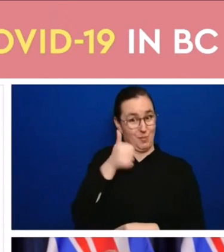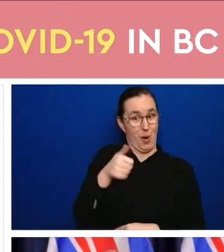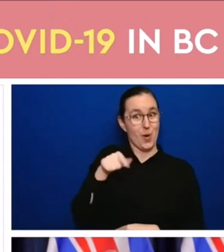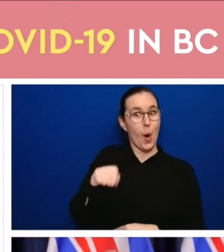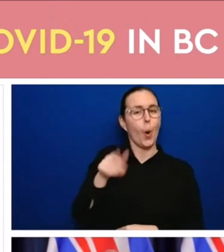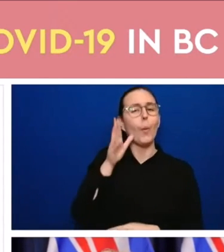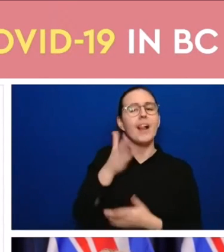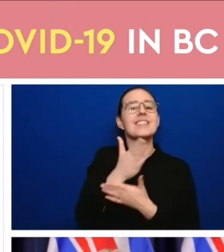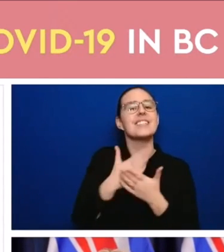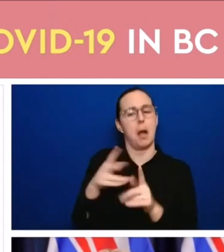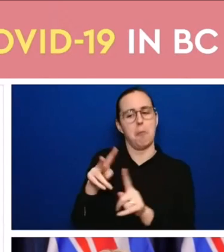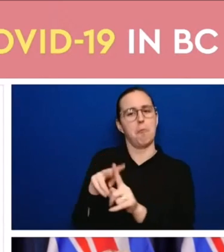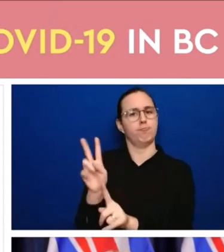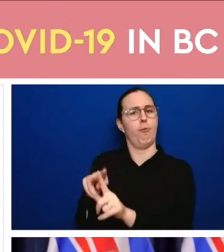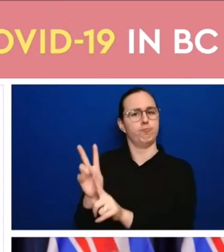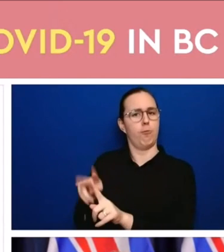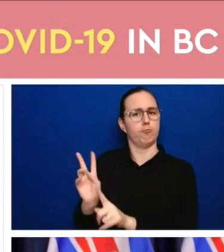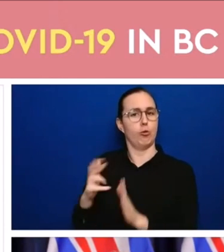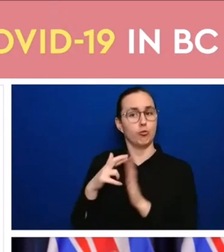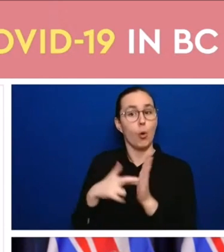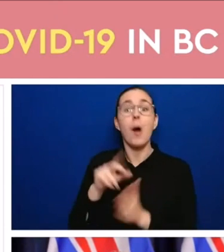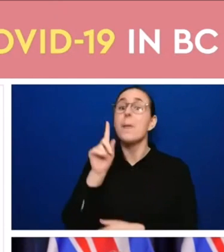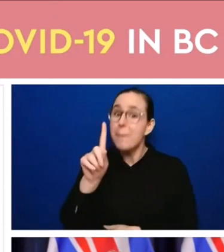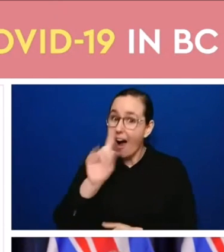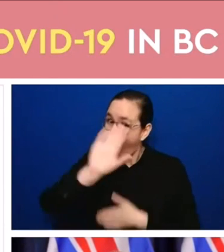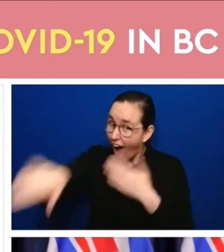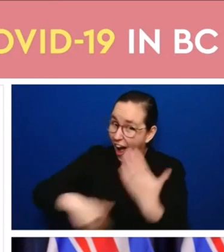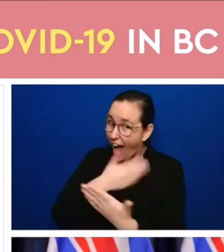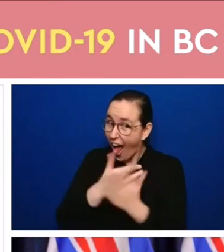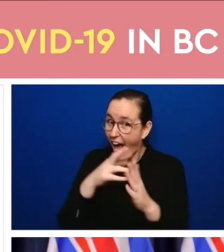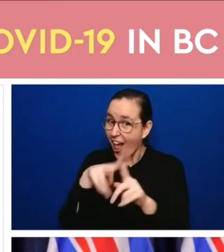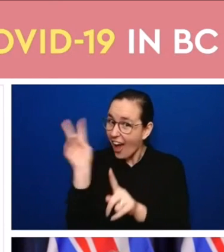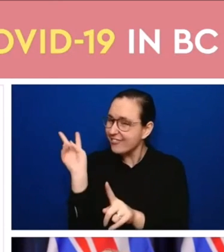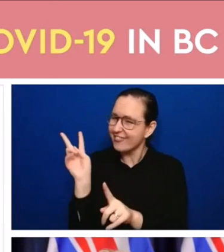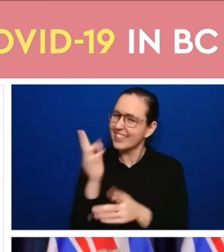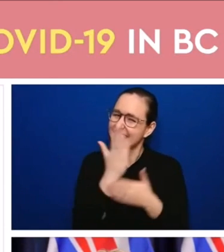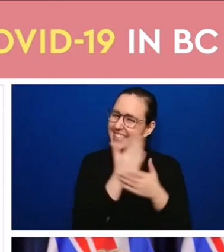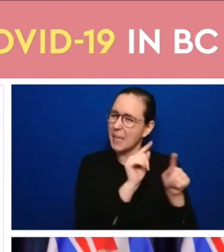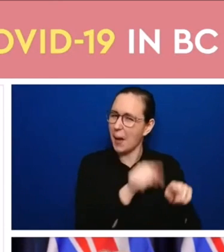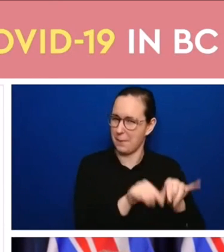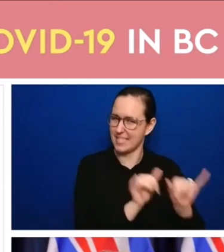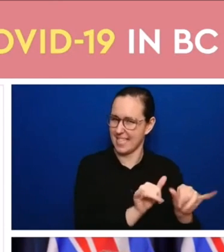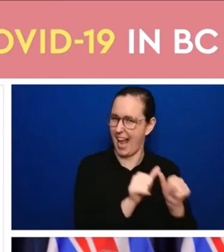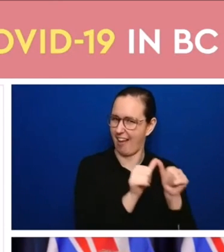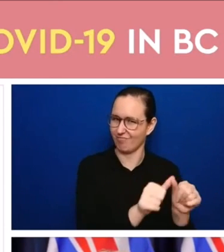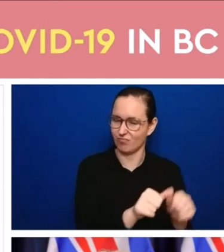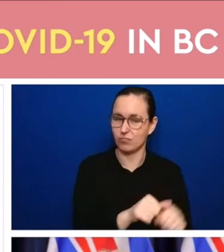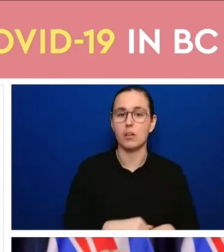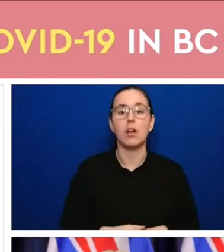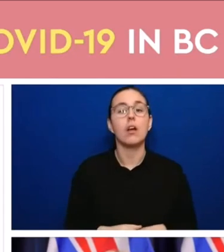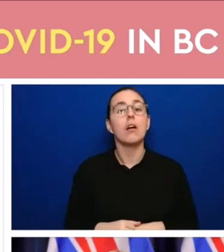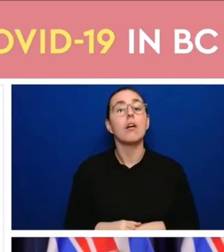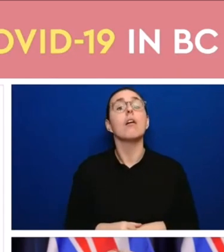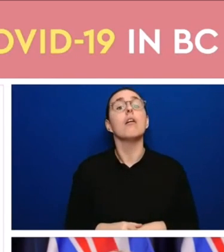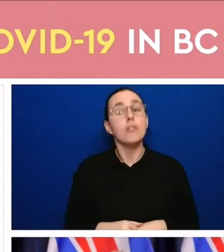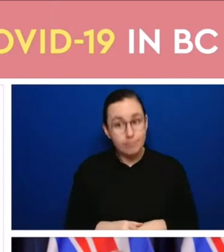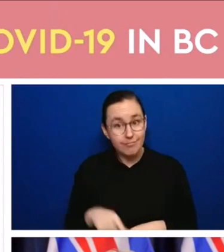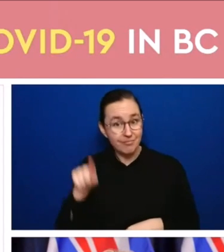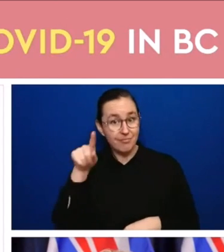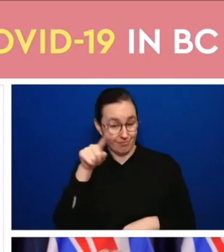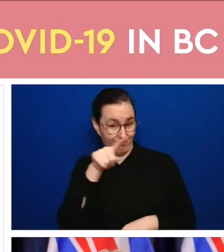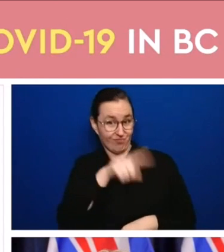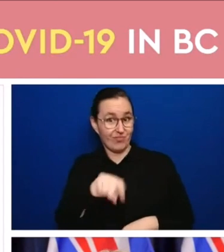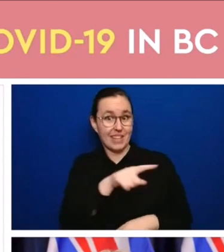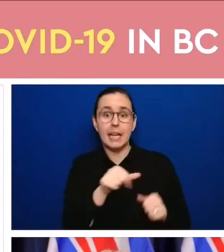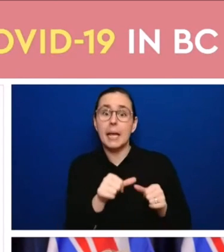will remain in place and we will review those in detail prior to middle of March prior to